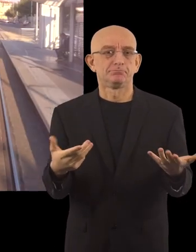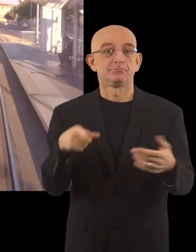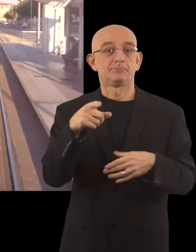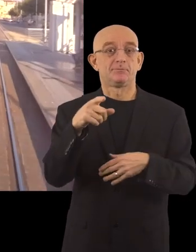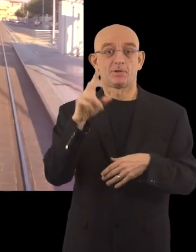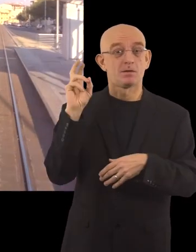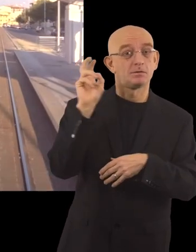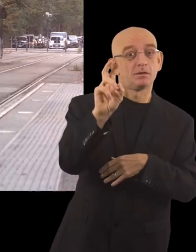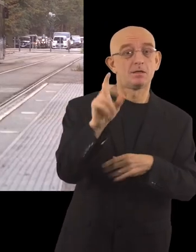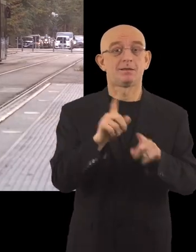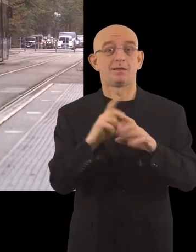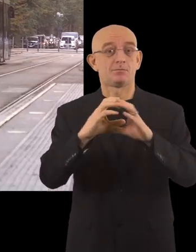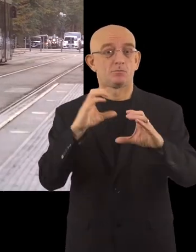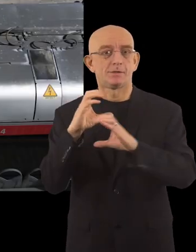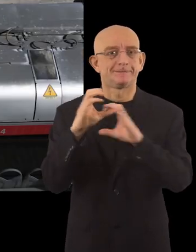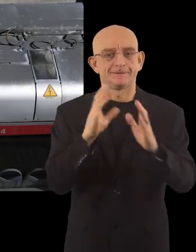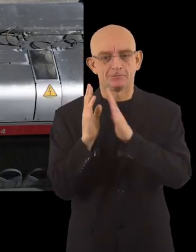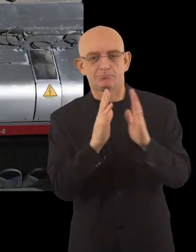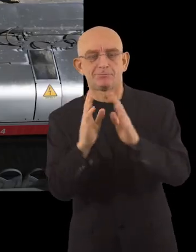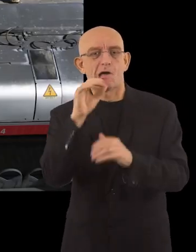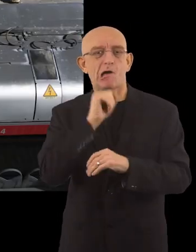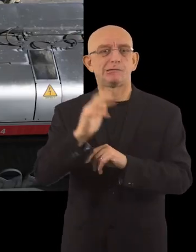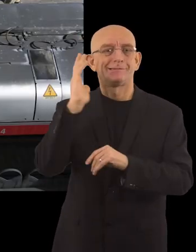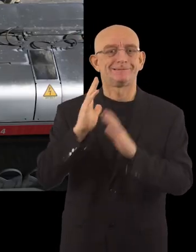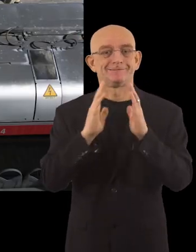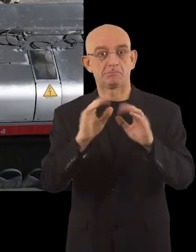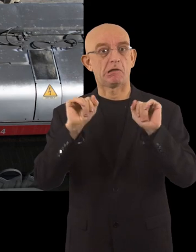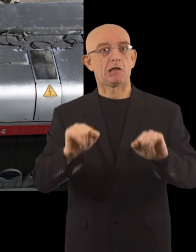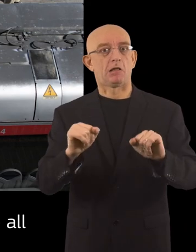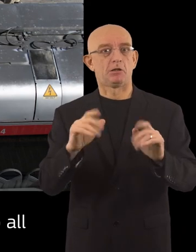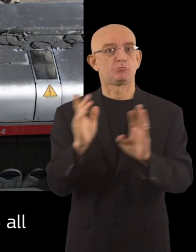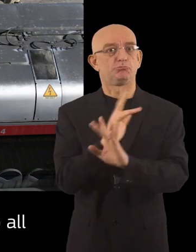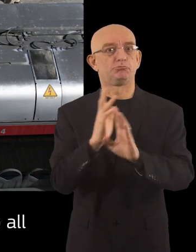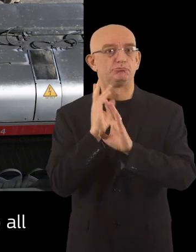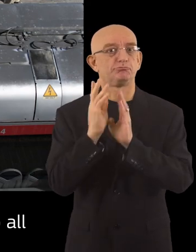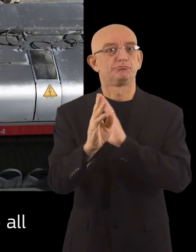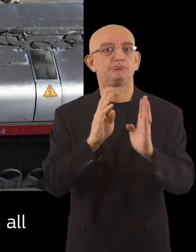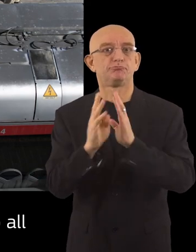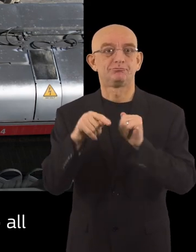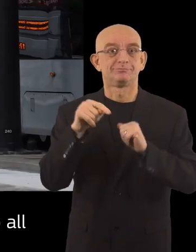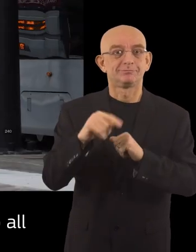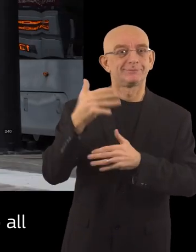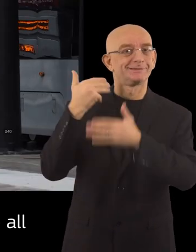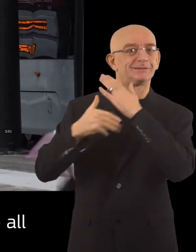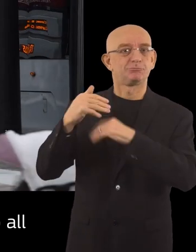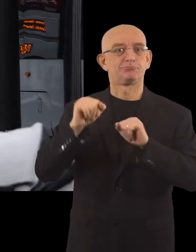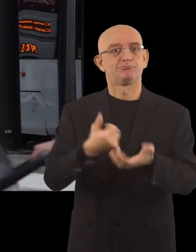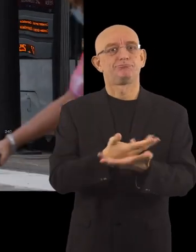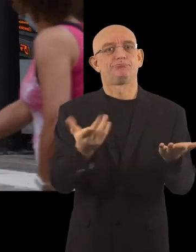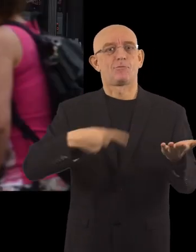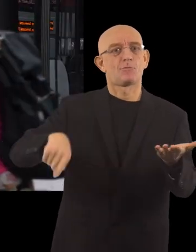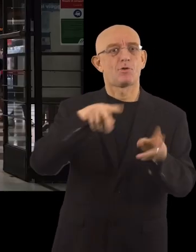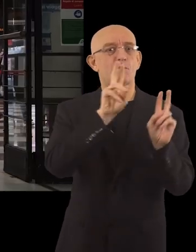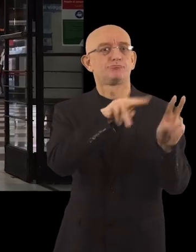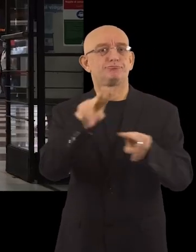Buses and trams, as well as stations in old narrow streets are now accessible, making the historical centre accessible to all and